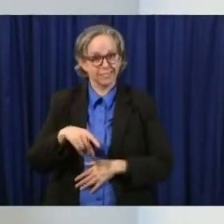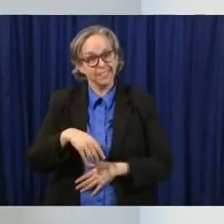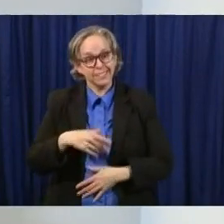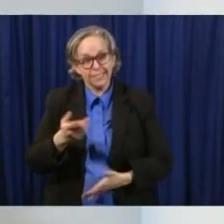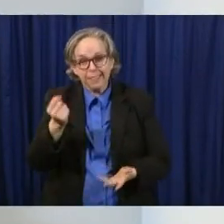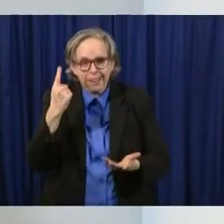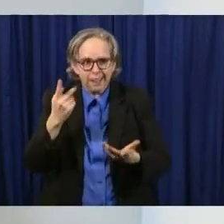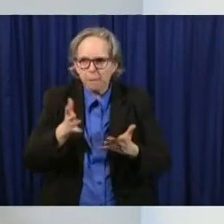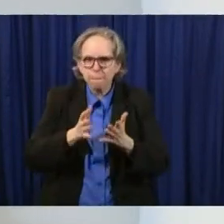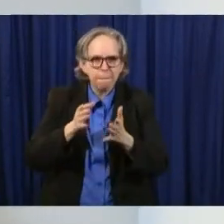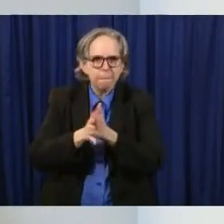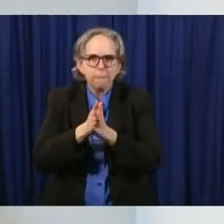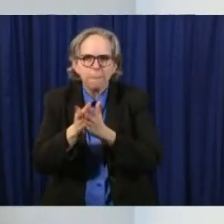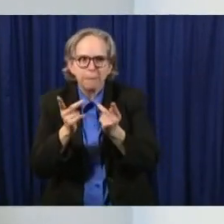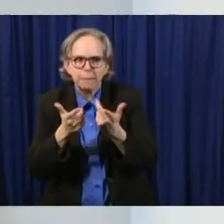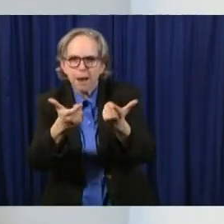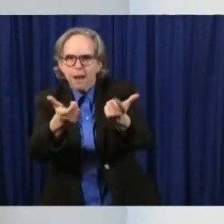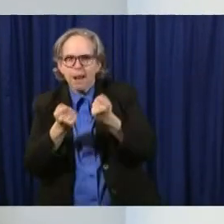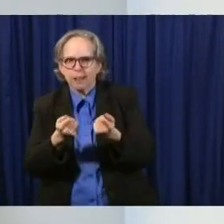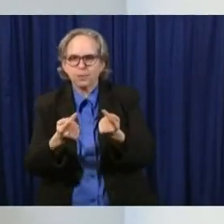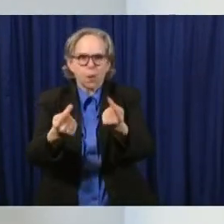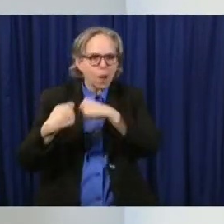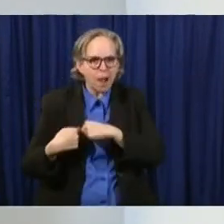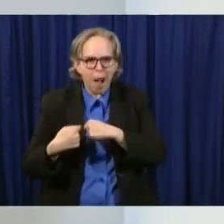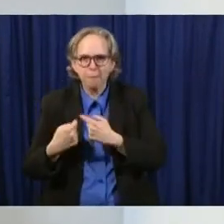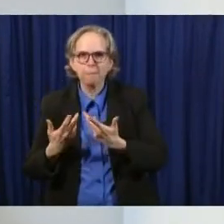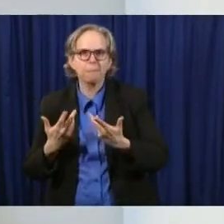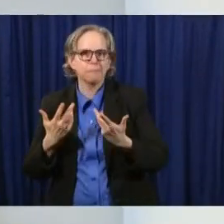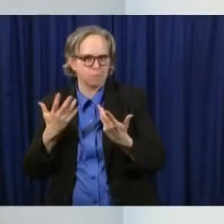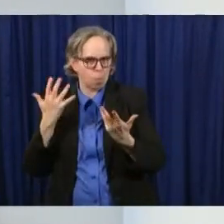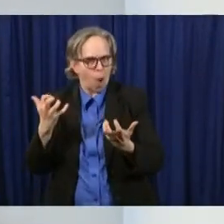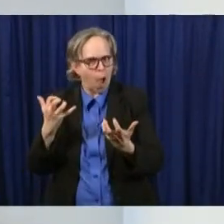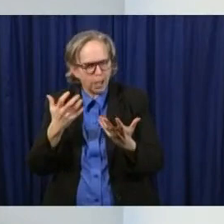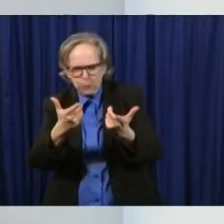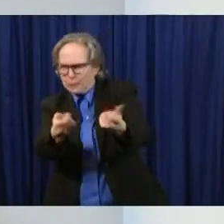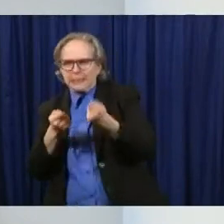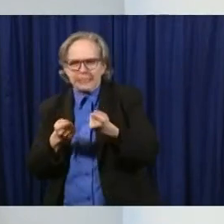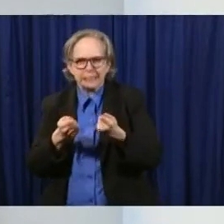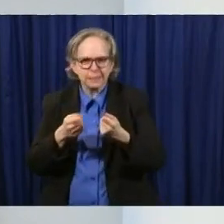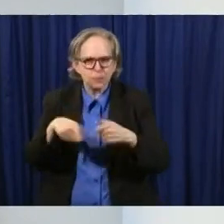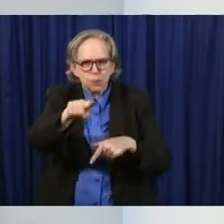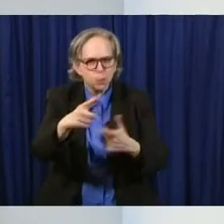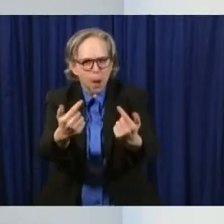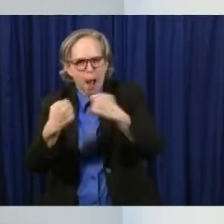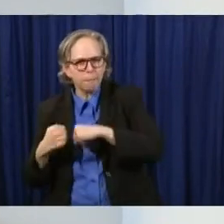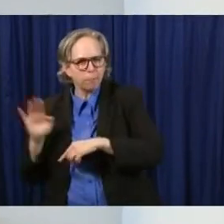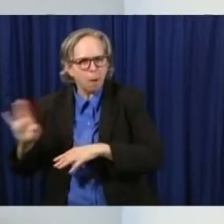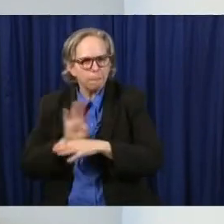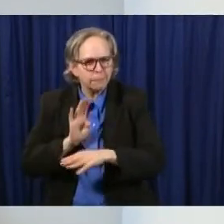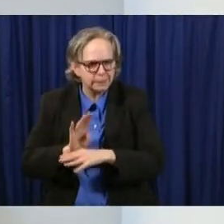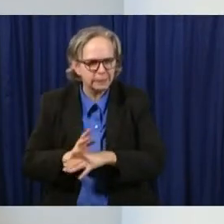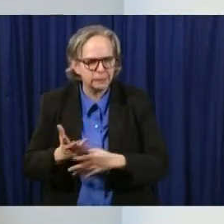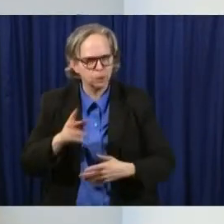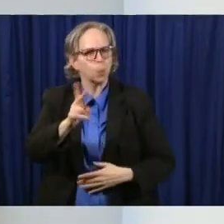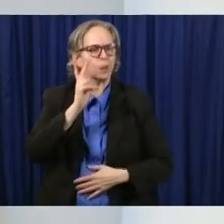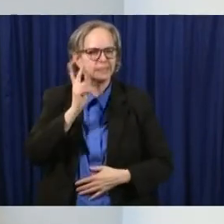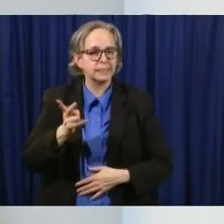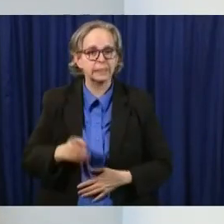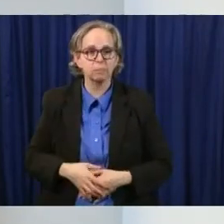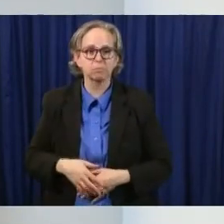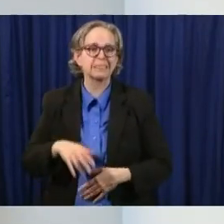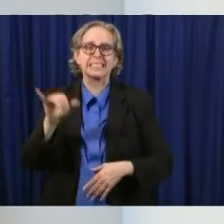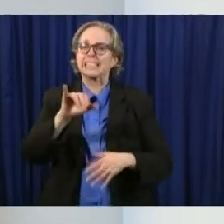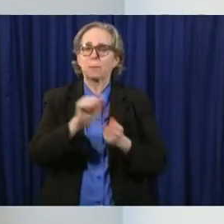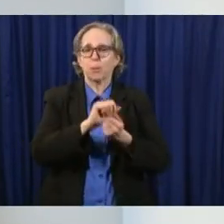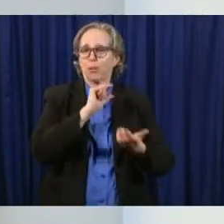and and customer attraction opportunities for them which we'll we'll see i mean just like with graduations it's amazing